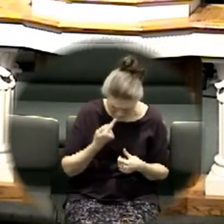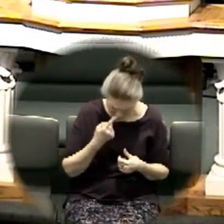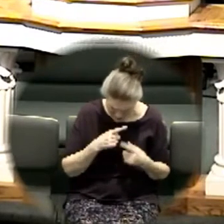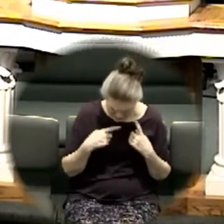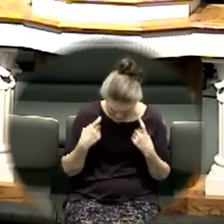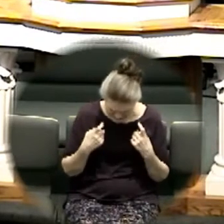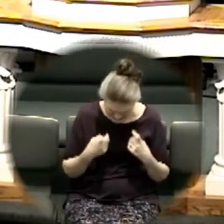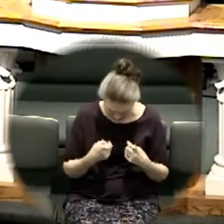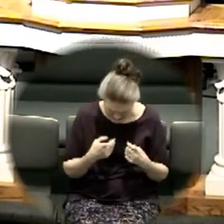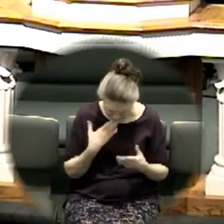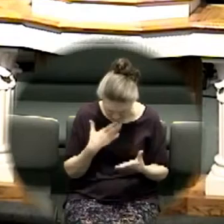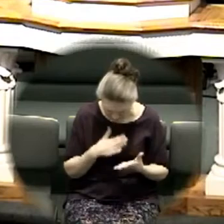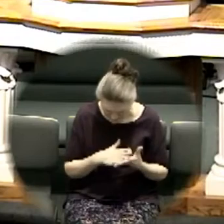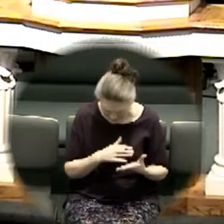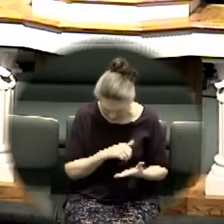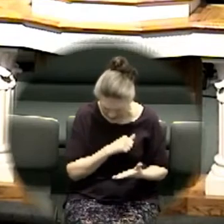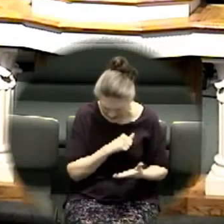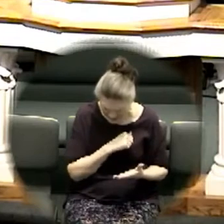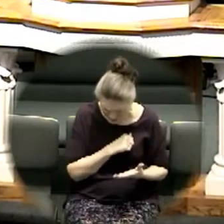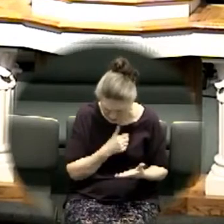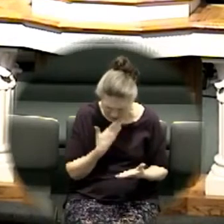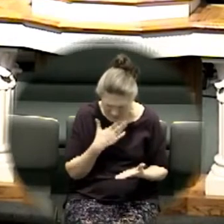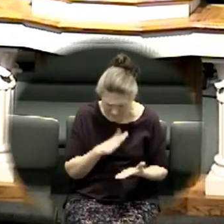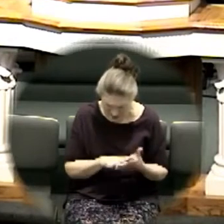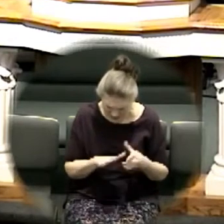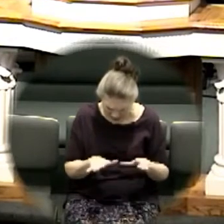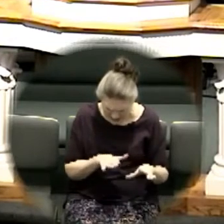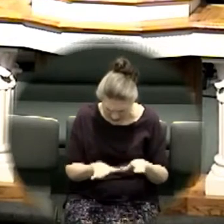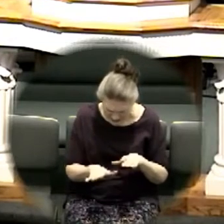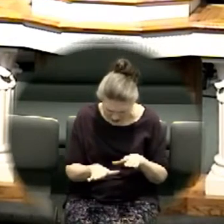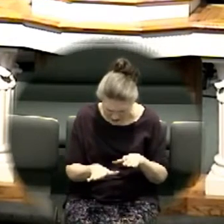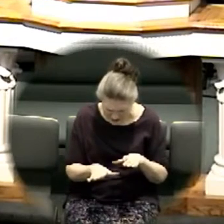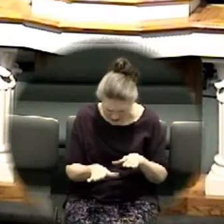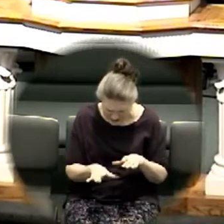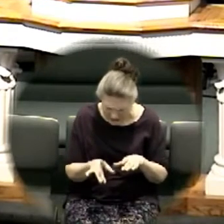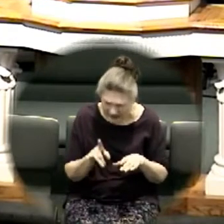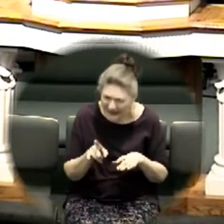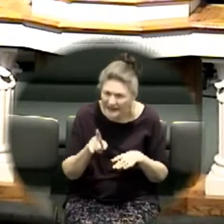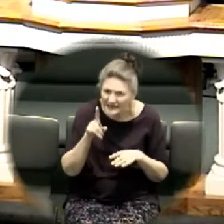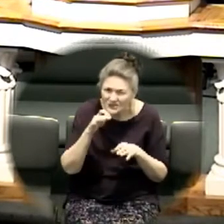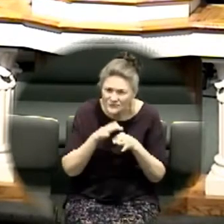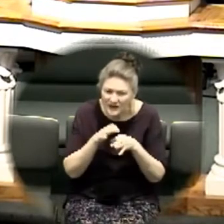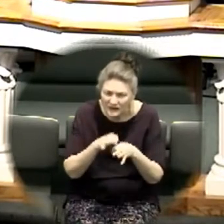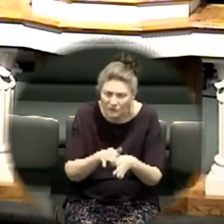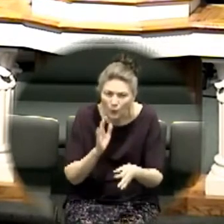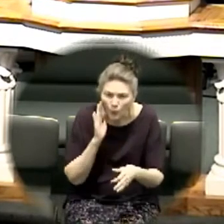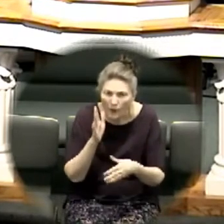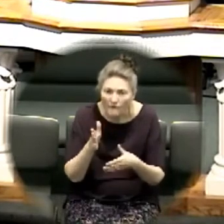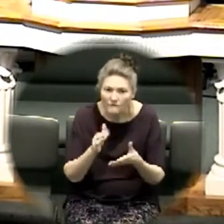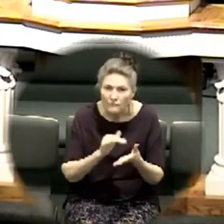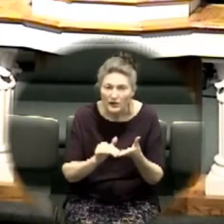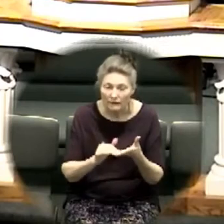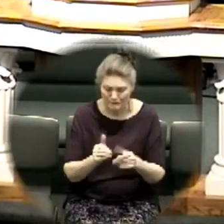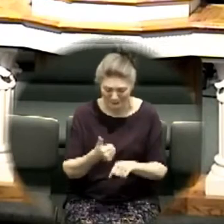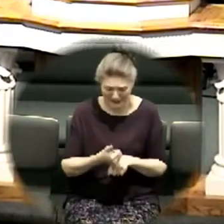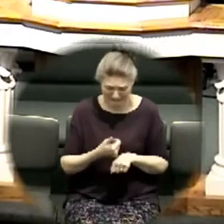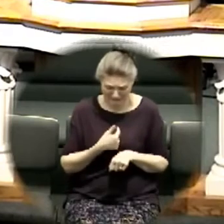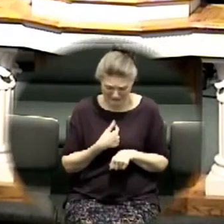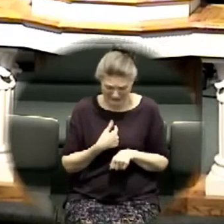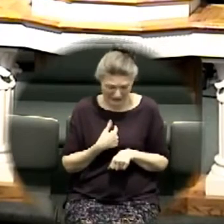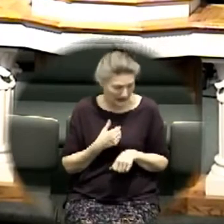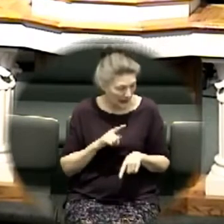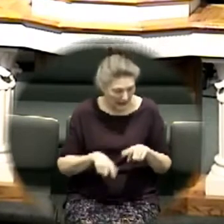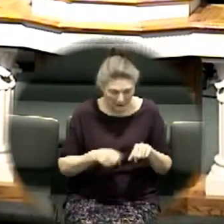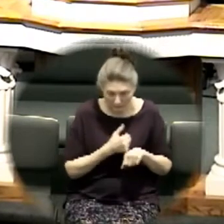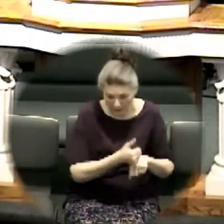forgive faithful and just to forgive when we say Lord it's my fault I did it I'm not blaming anybody